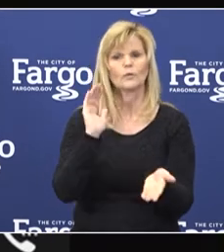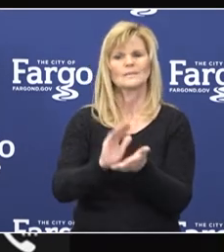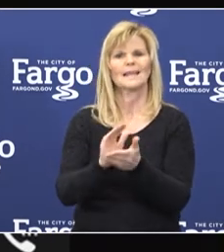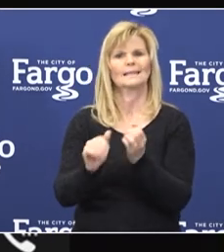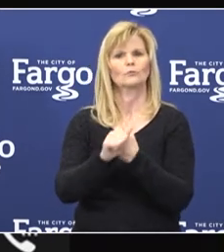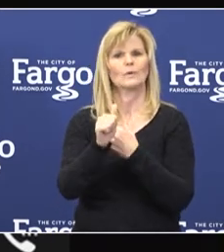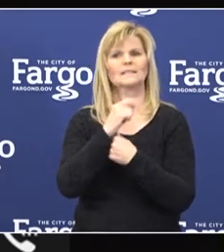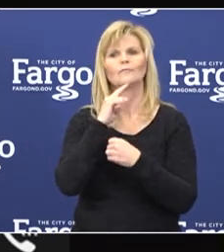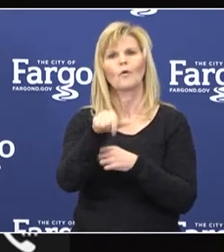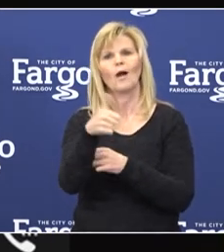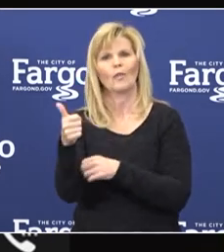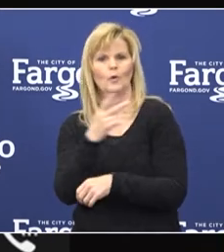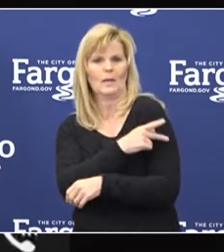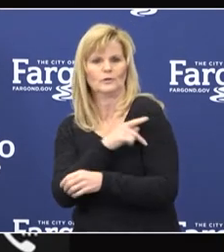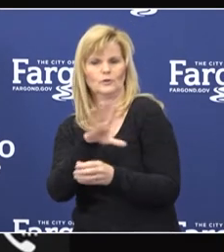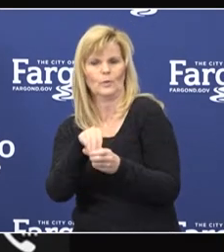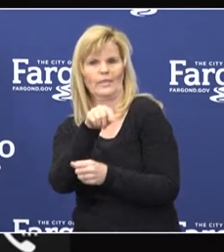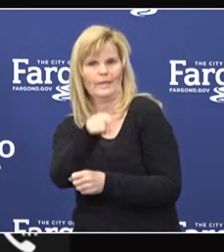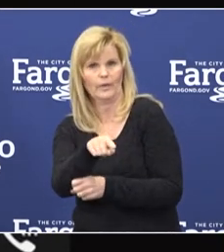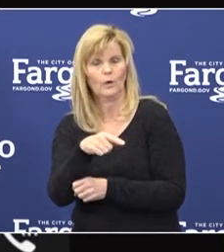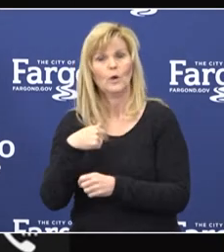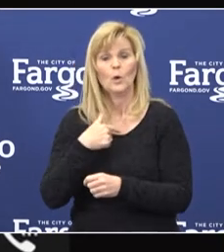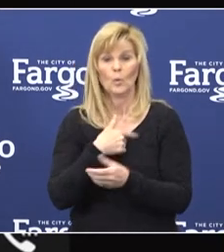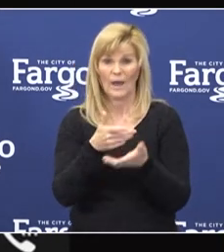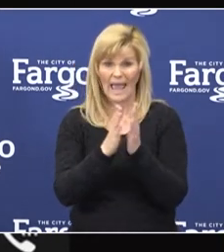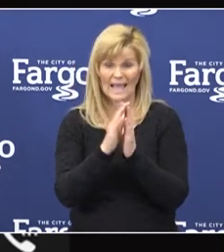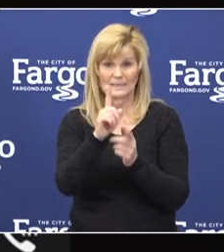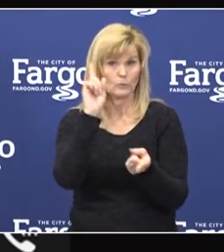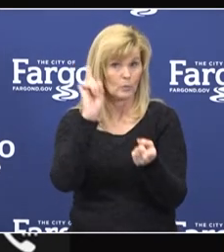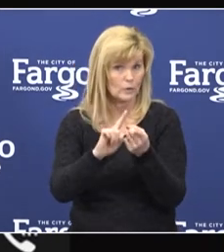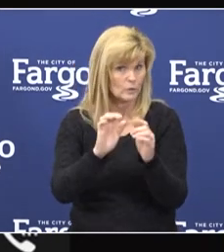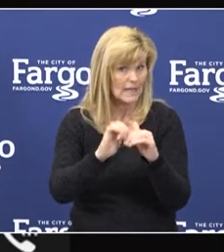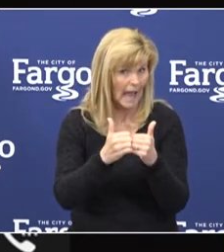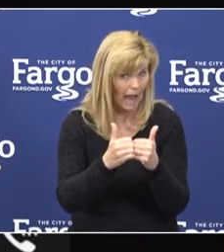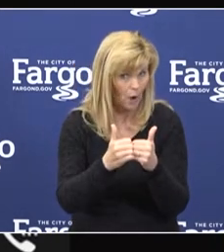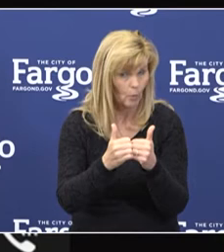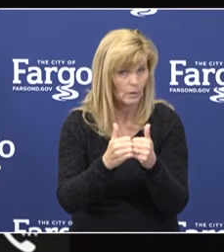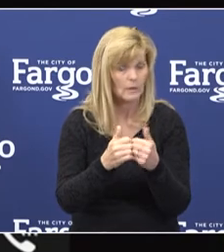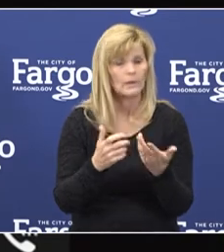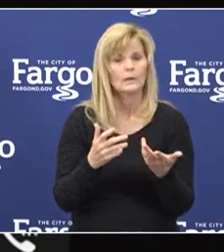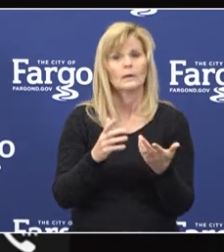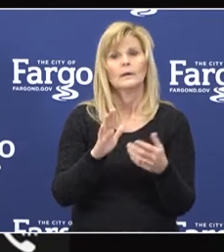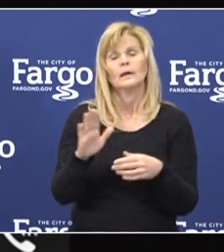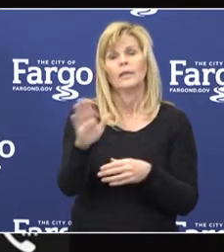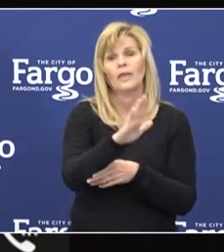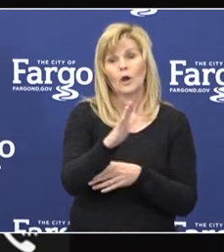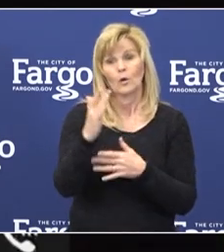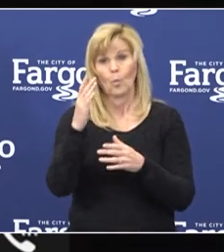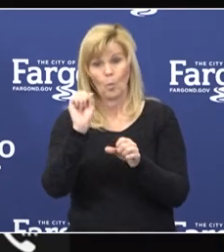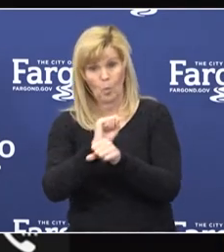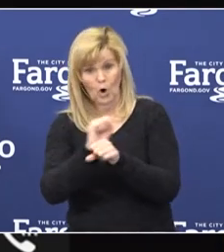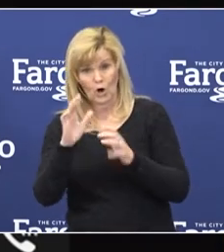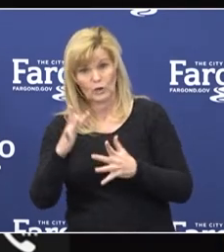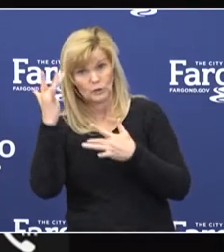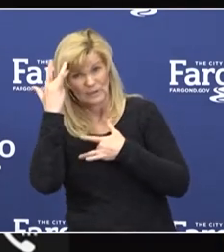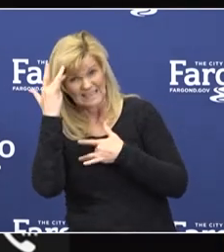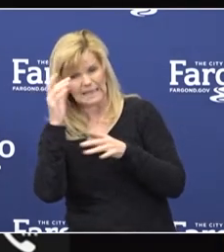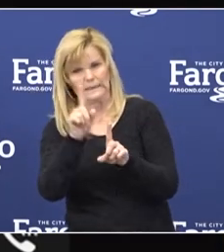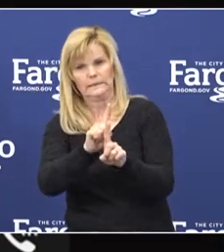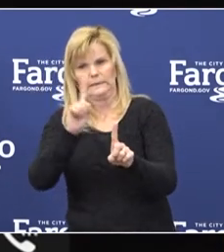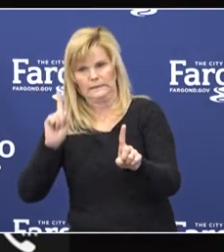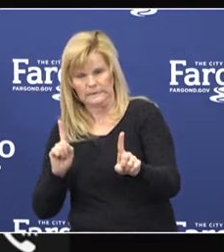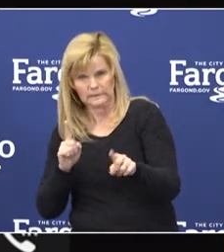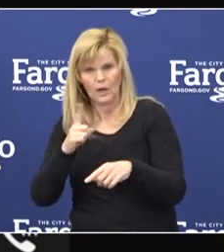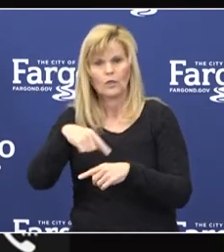We ask facilities commitment to reduce transmission by, of course, excluding their ill workers, those who test positive, and